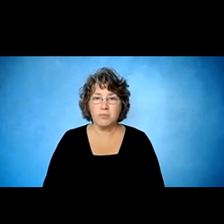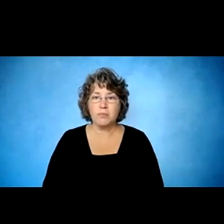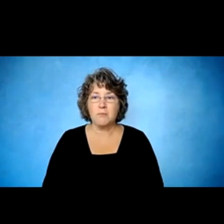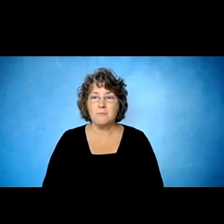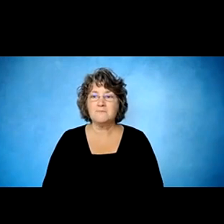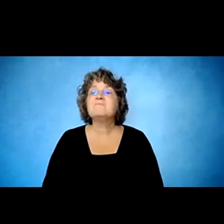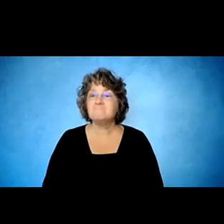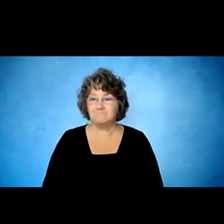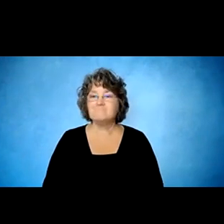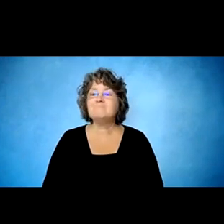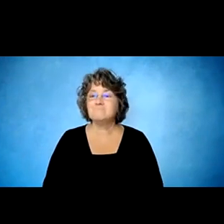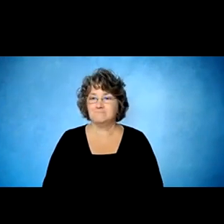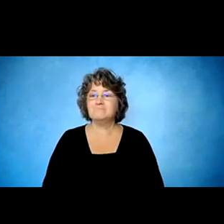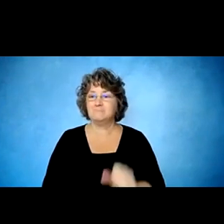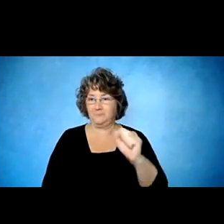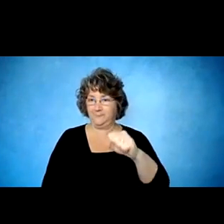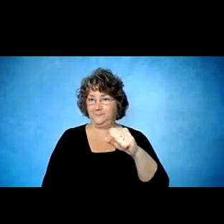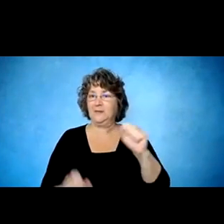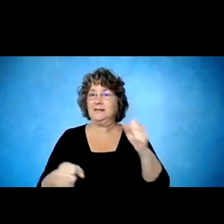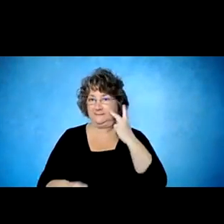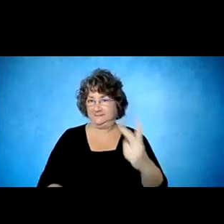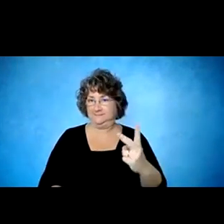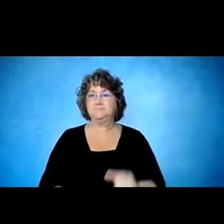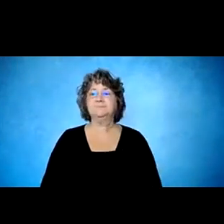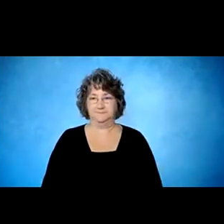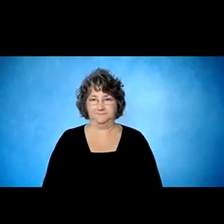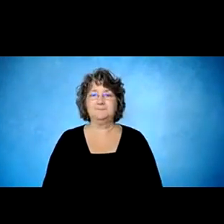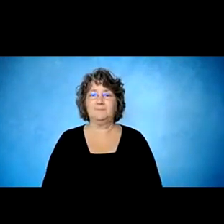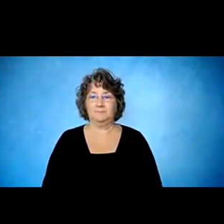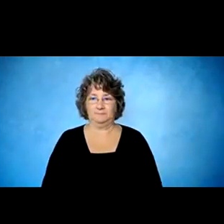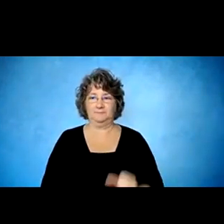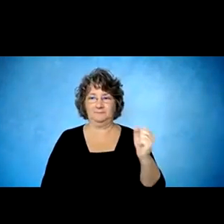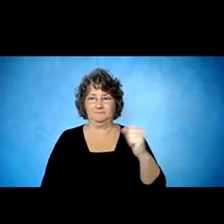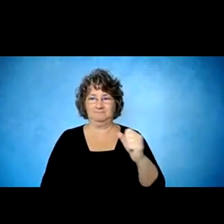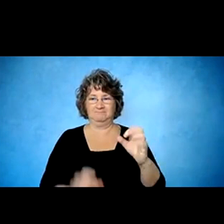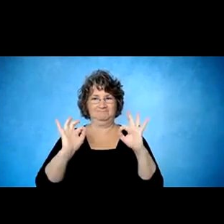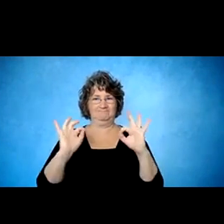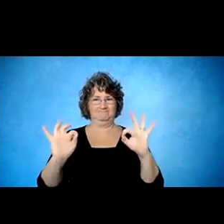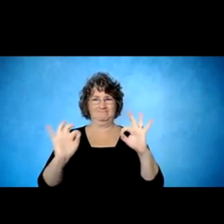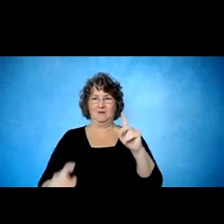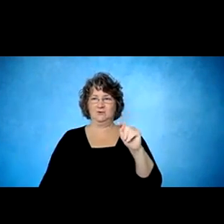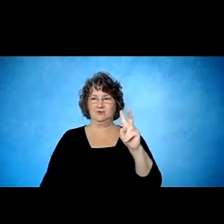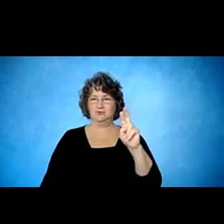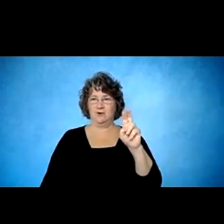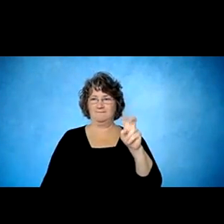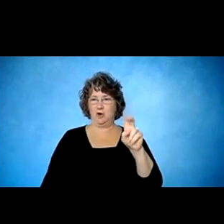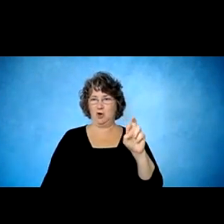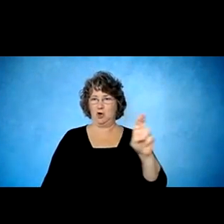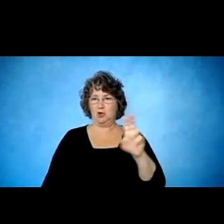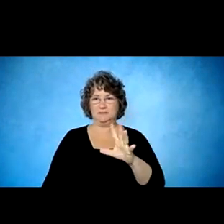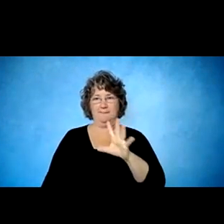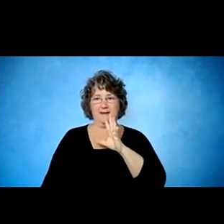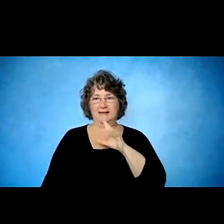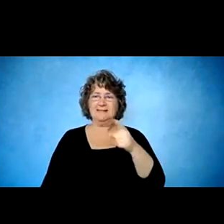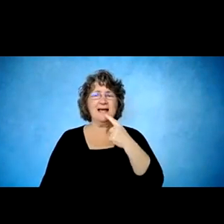Yes. Can you see that, Tanya? Yes. Okay. Wonderful, wonderful. Well, thank you, John, for the